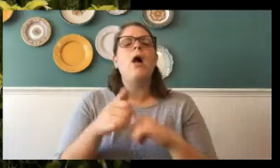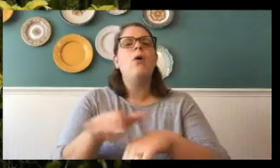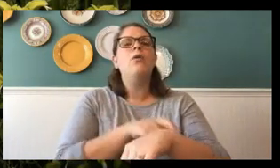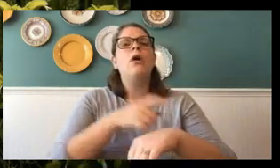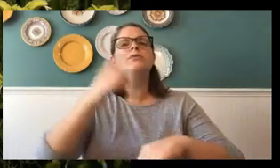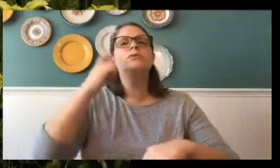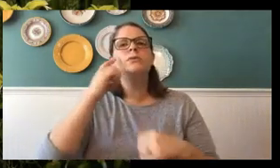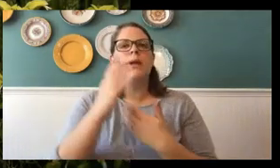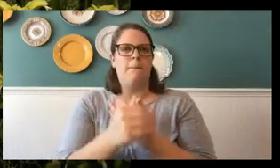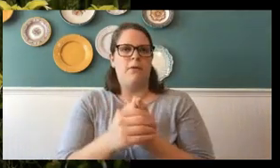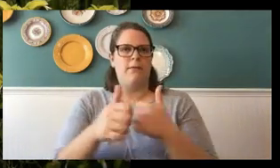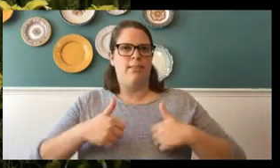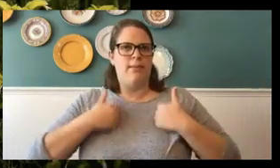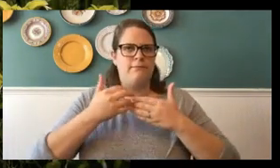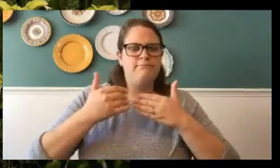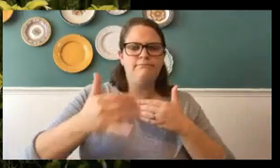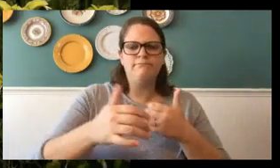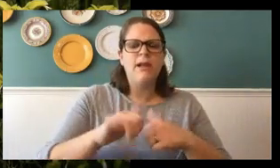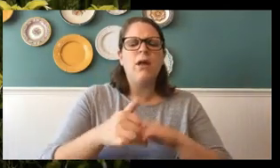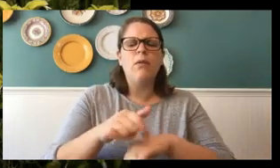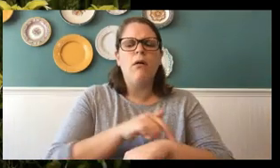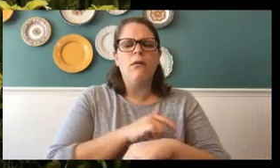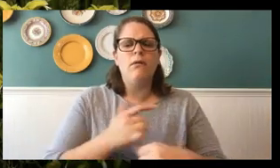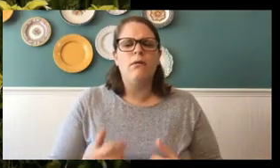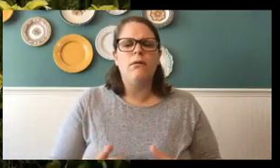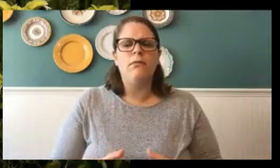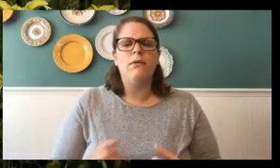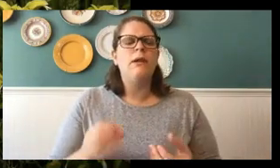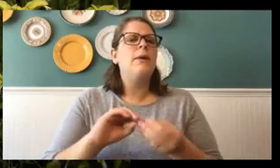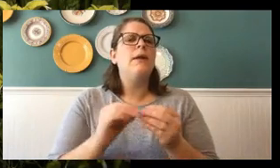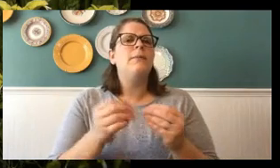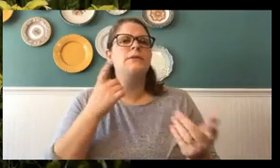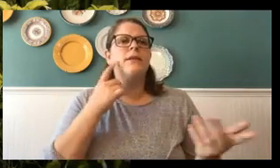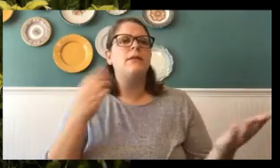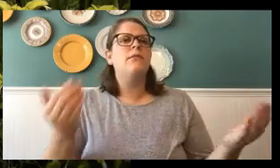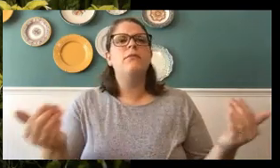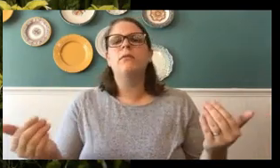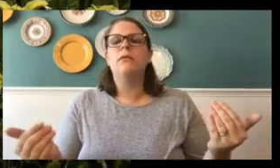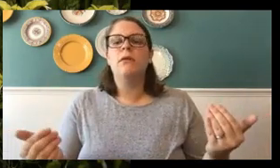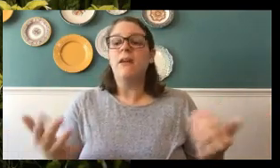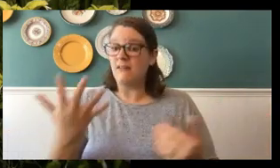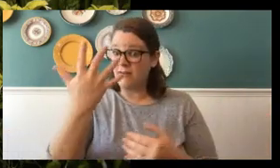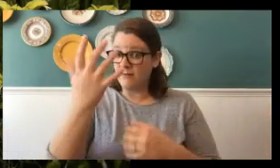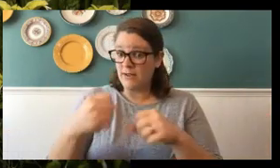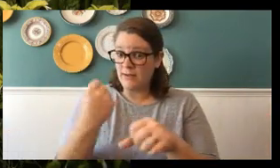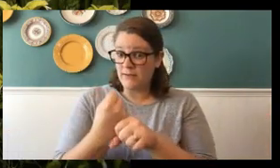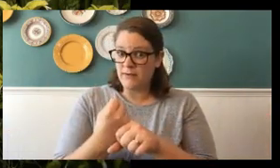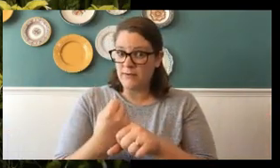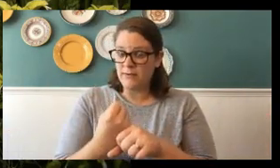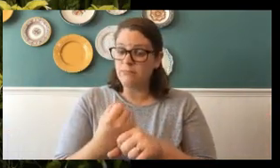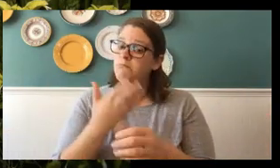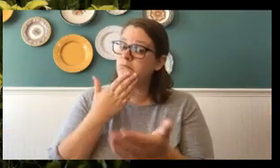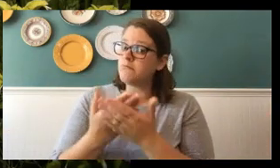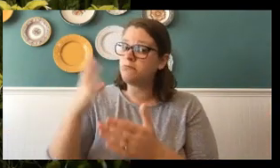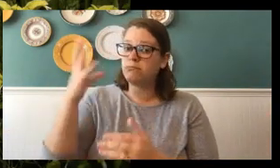Give me some numbers out there. How many? Let's see. I think somebody said five years. That's a